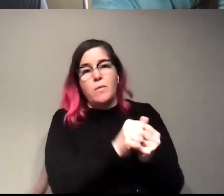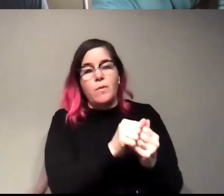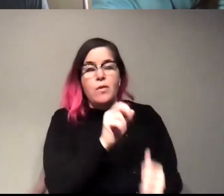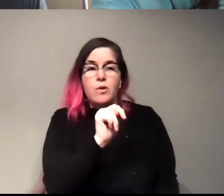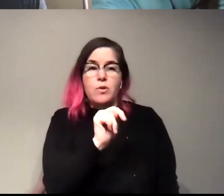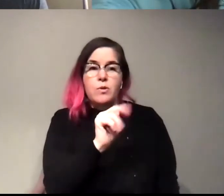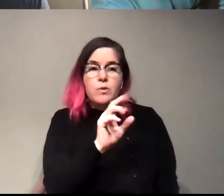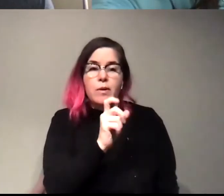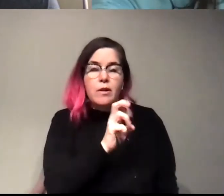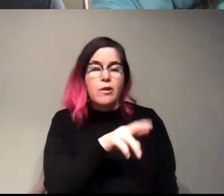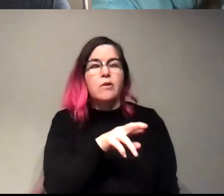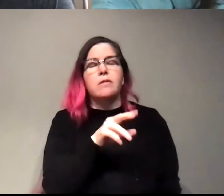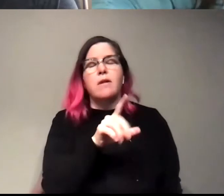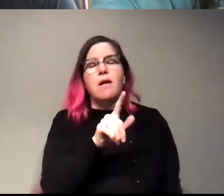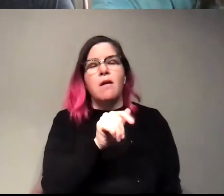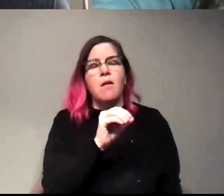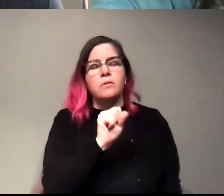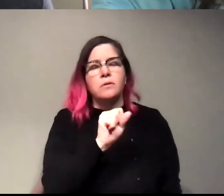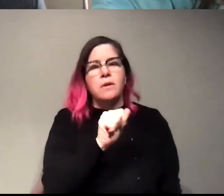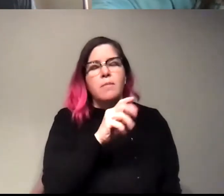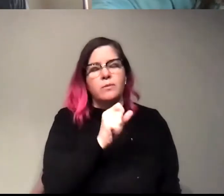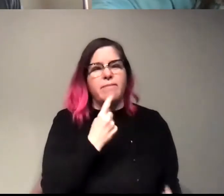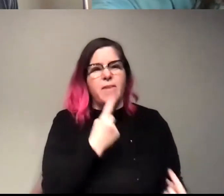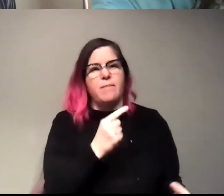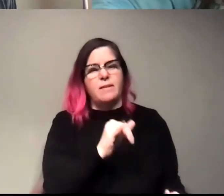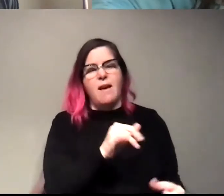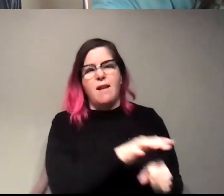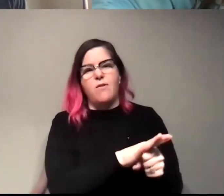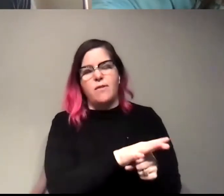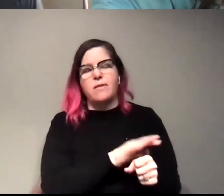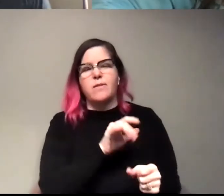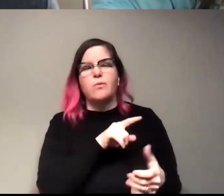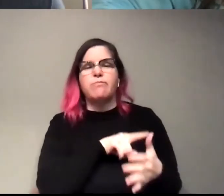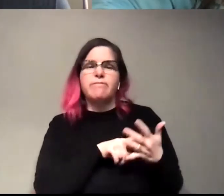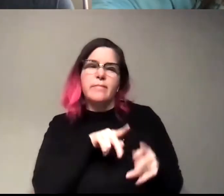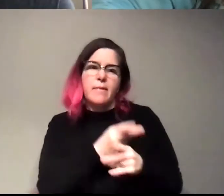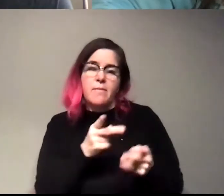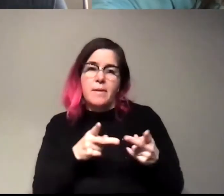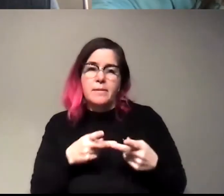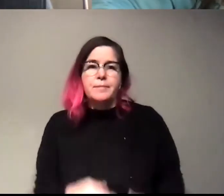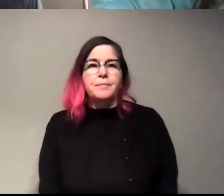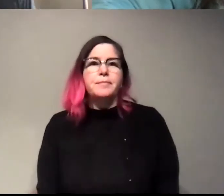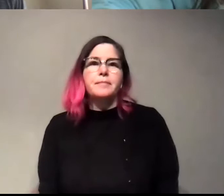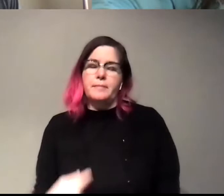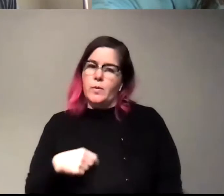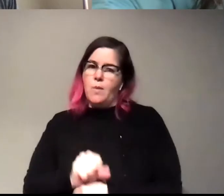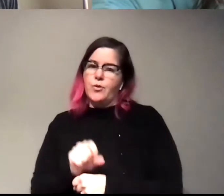things like Los Alamos, you know, of course, famous for that, that kind of those kind of places. But that's where I work.